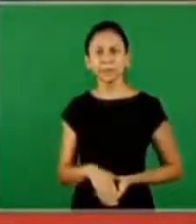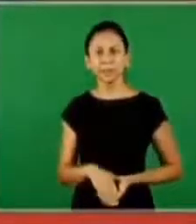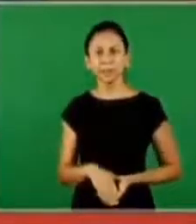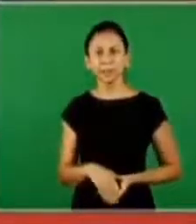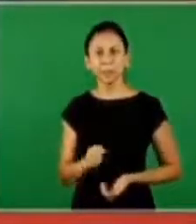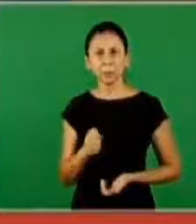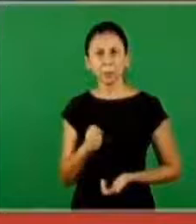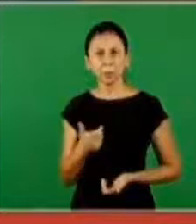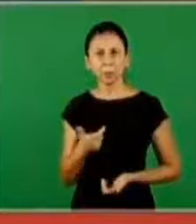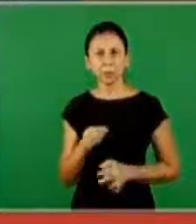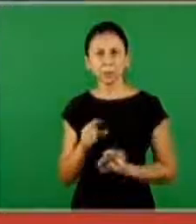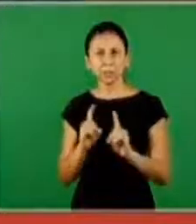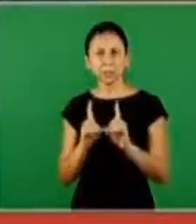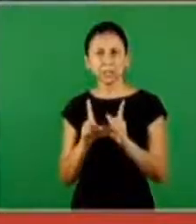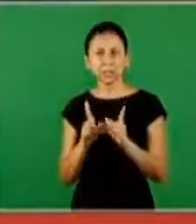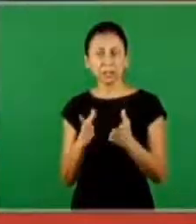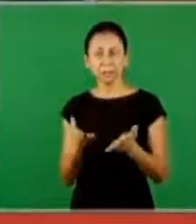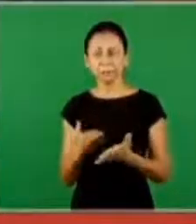Little doctrine. Okay.